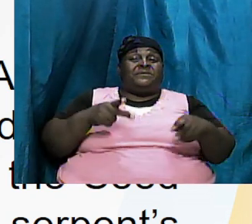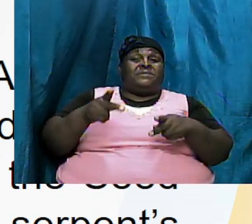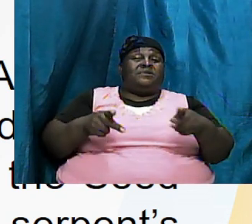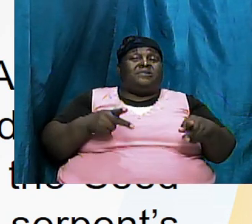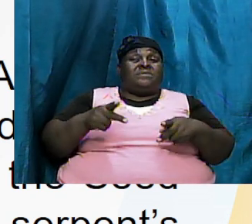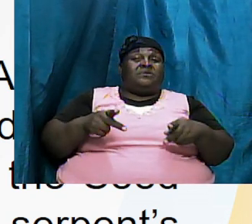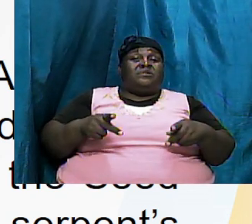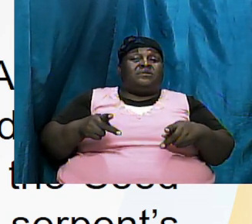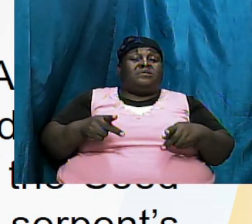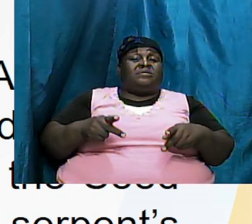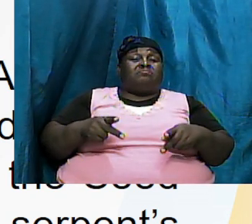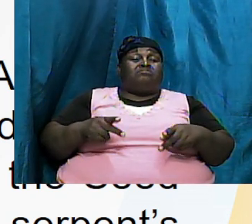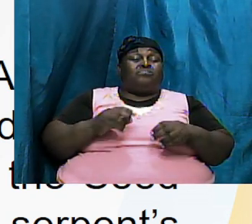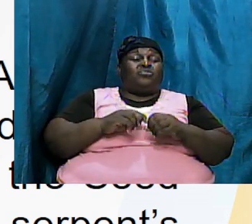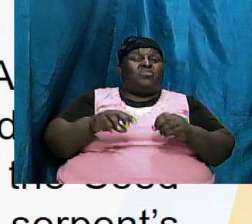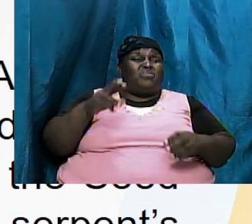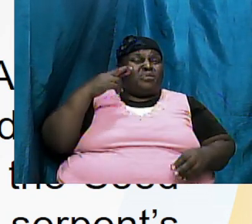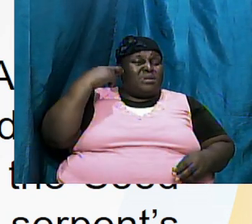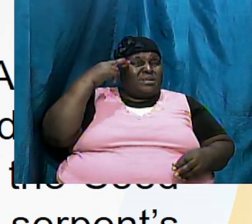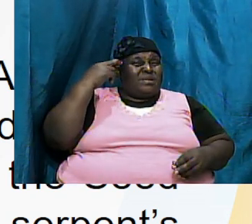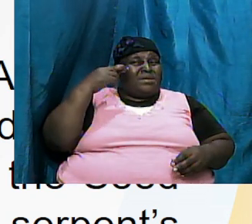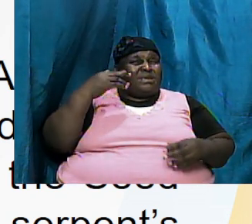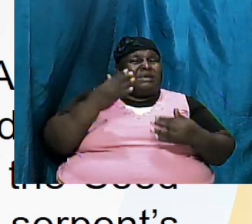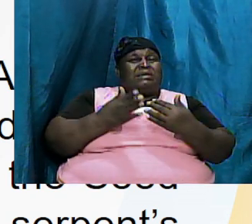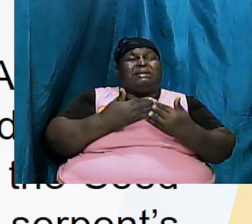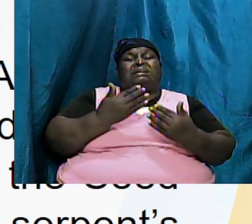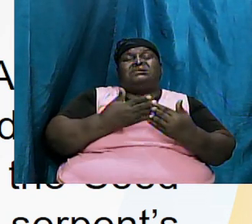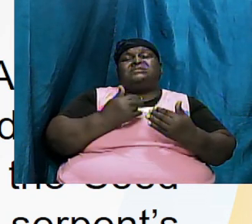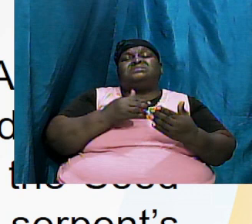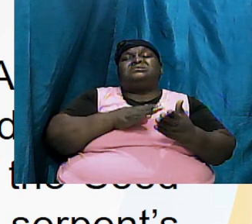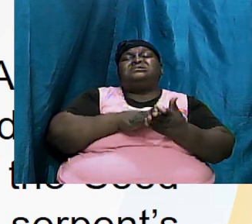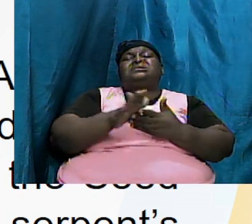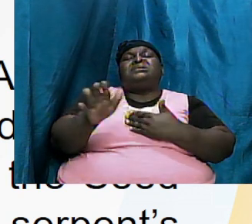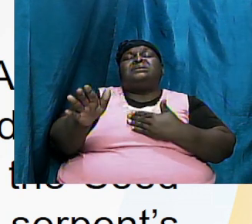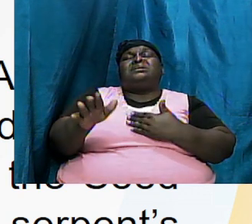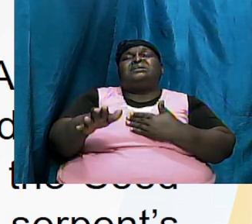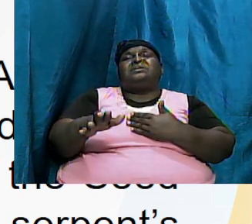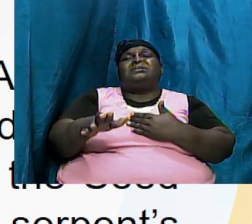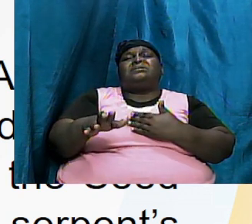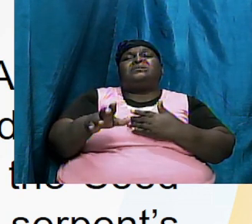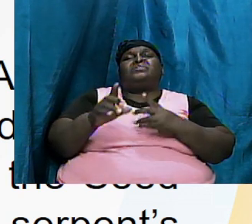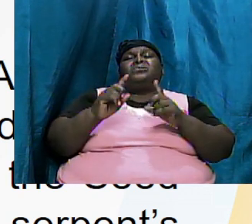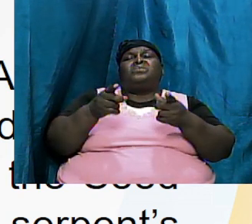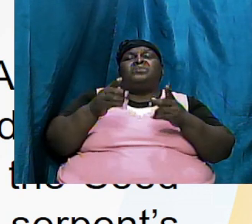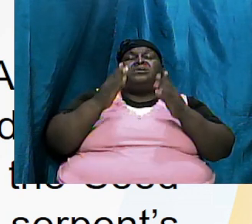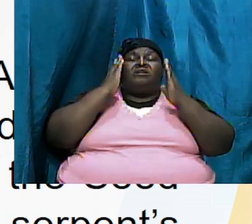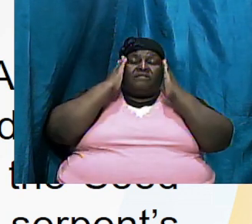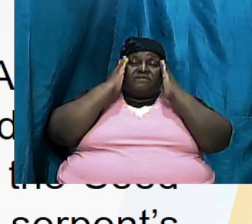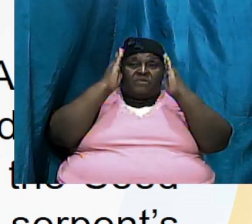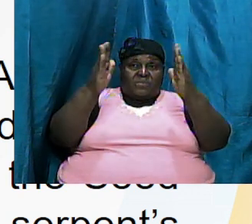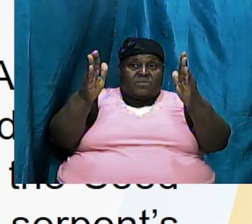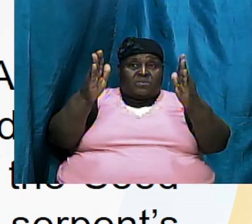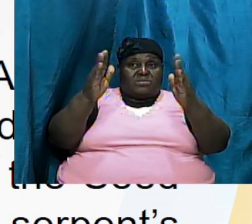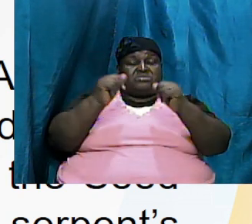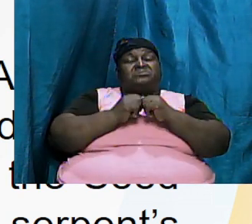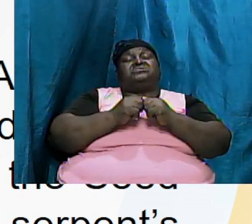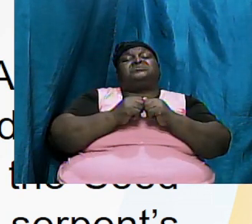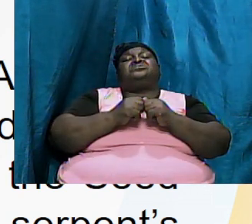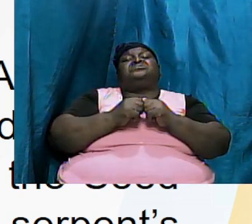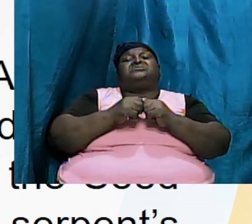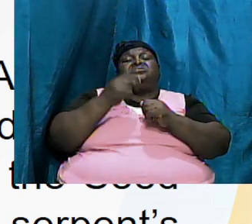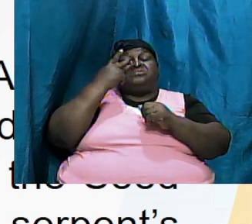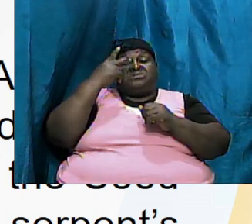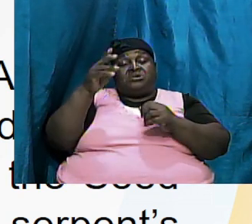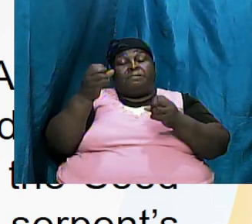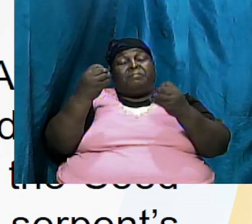might not have realized it might be easy to slip and as we go through Genesis we're going to be very focused because we're going to see a lot of lessons